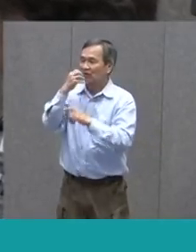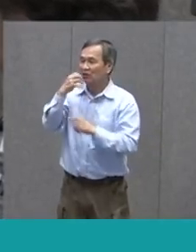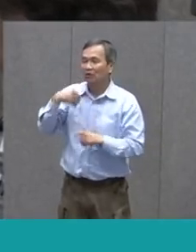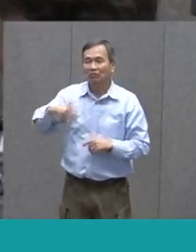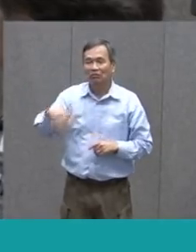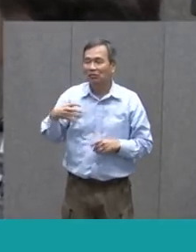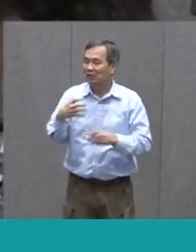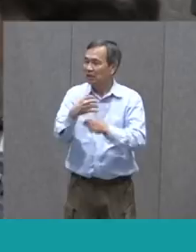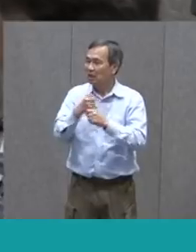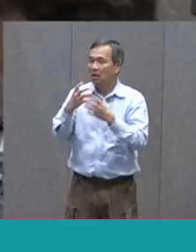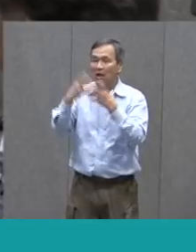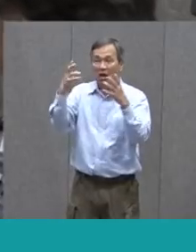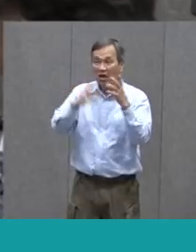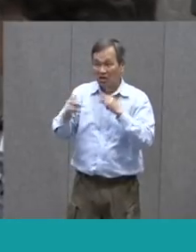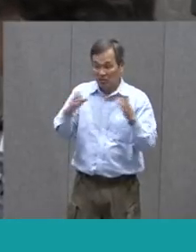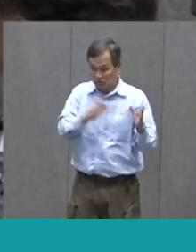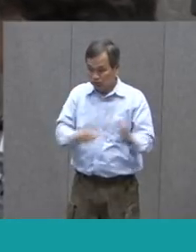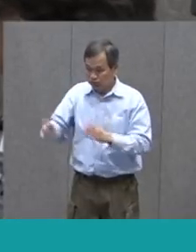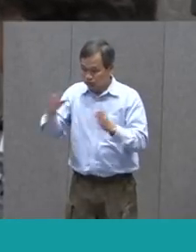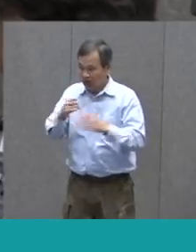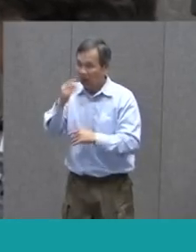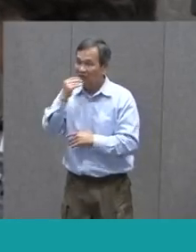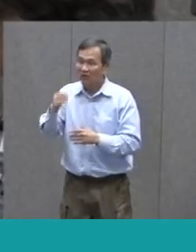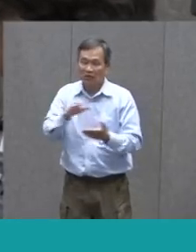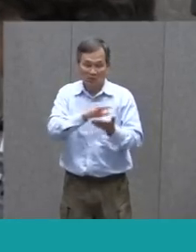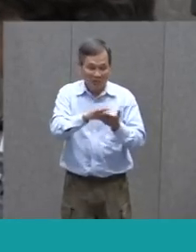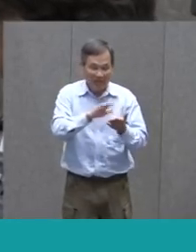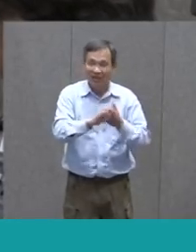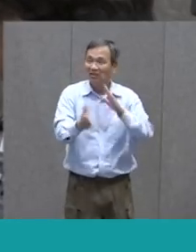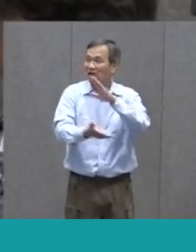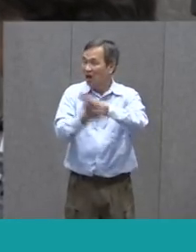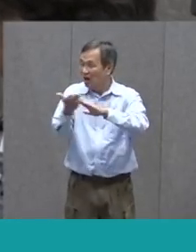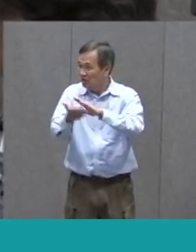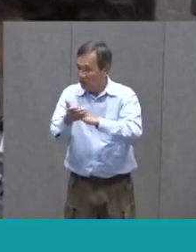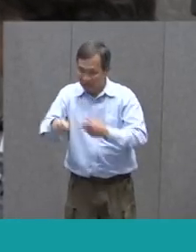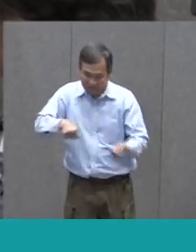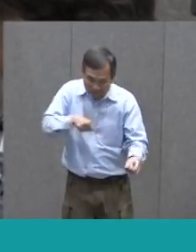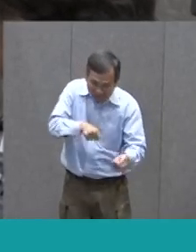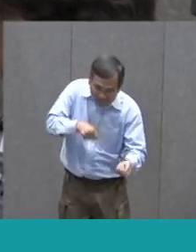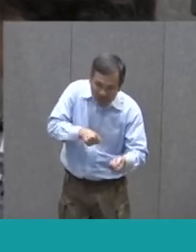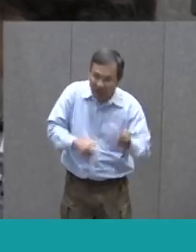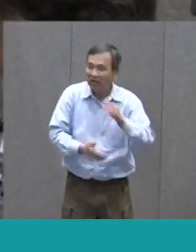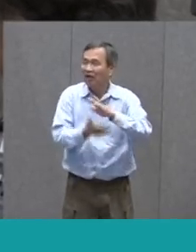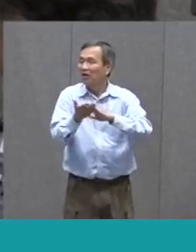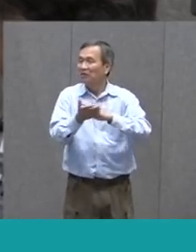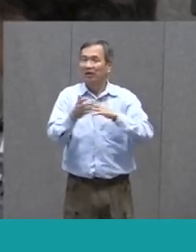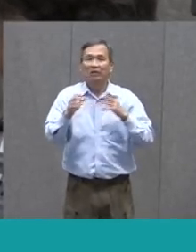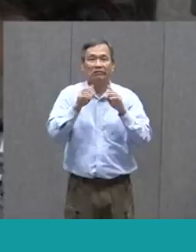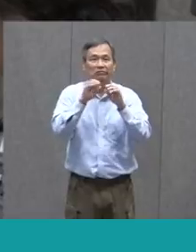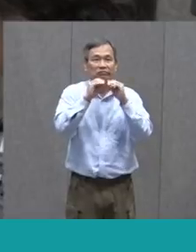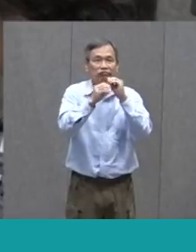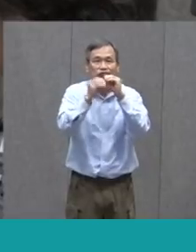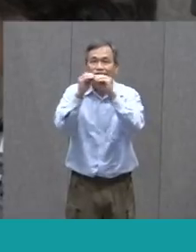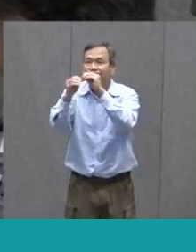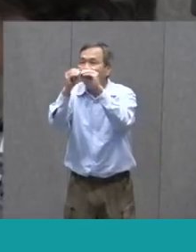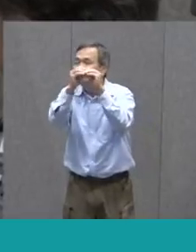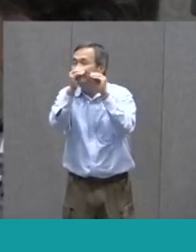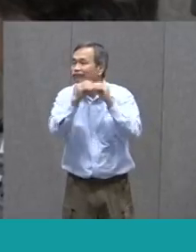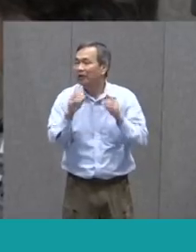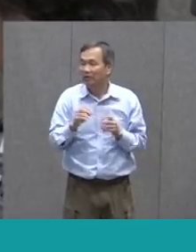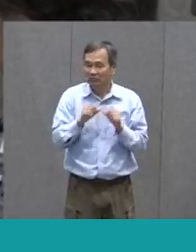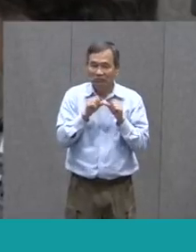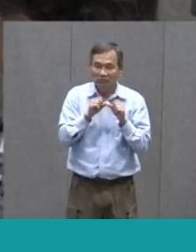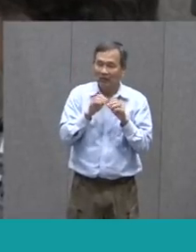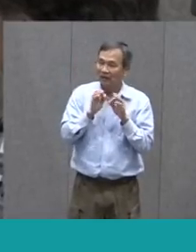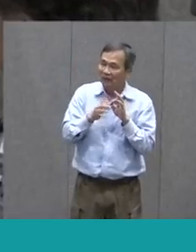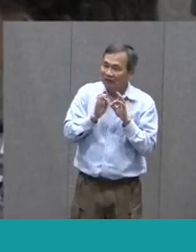a lot of people to prepare those things. Our maintenance and operation people have been going around fixing everything from